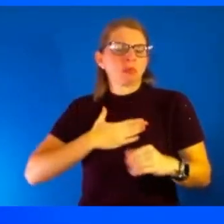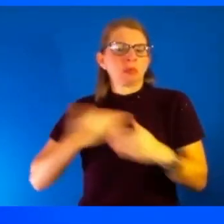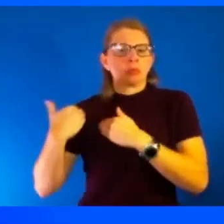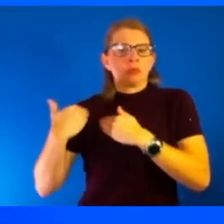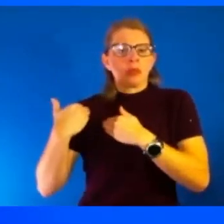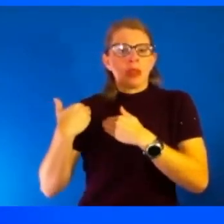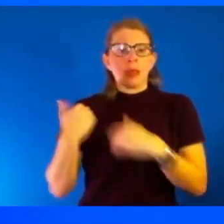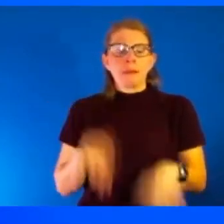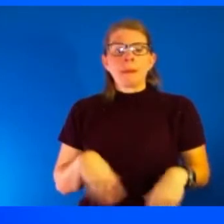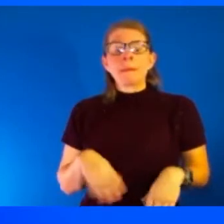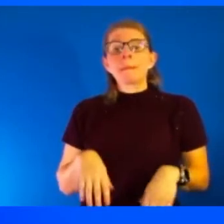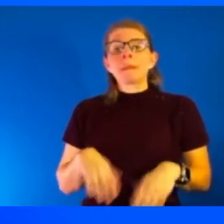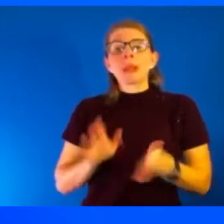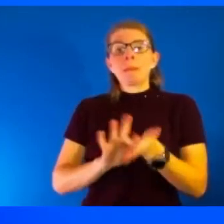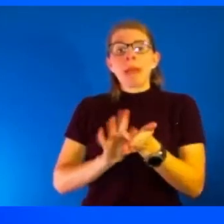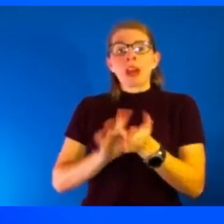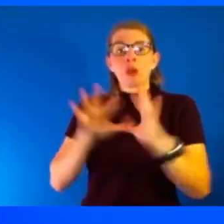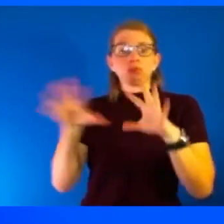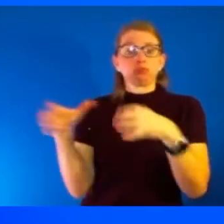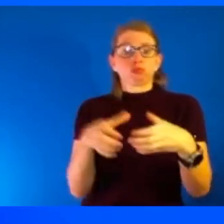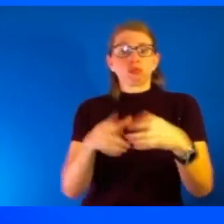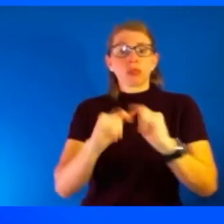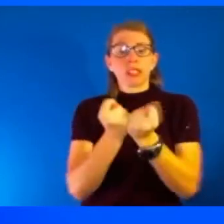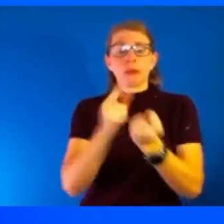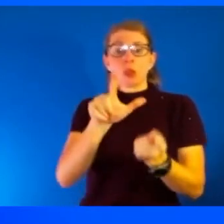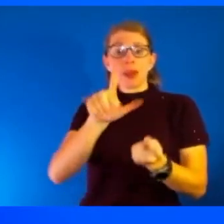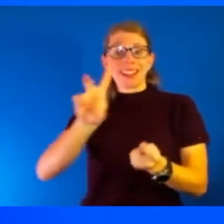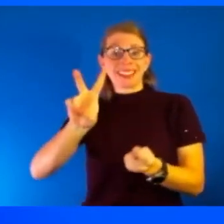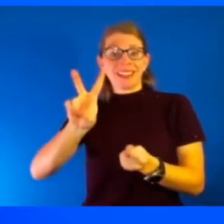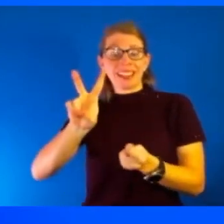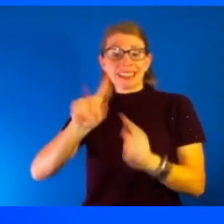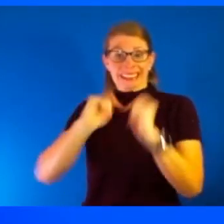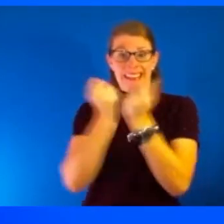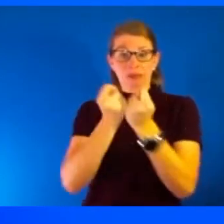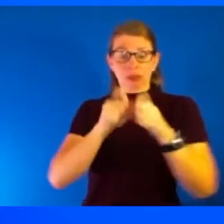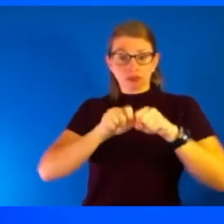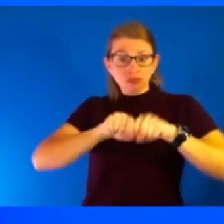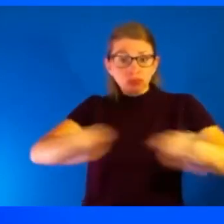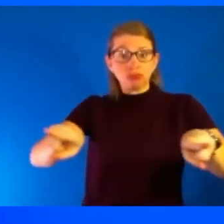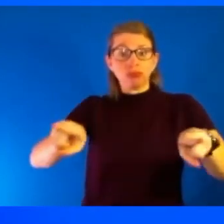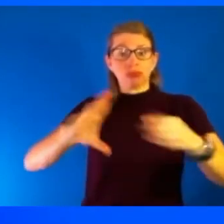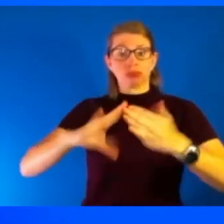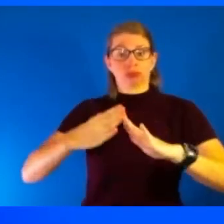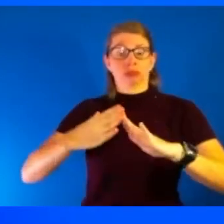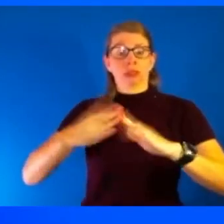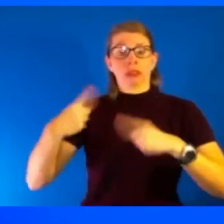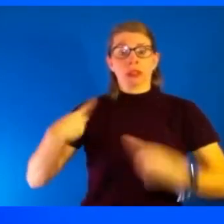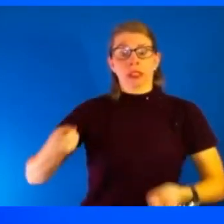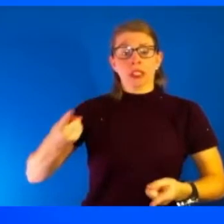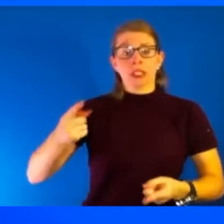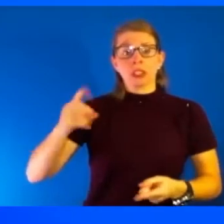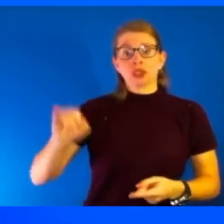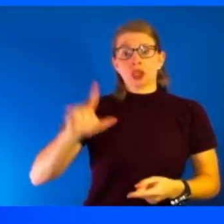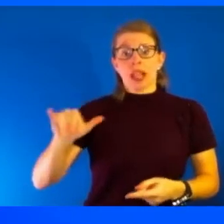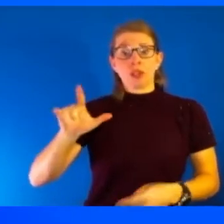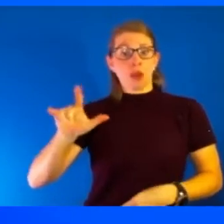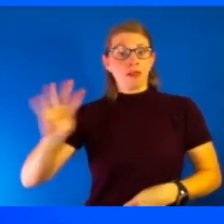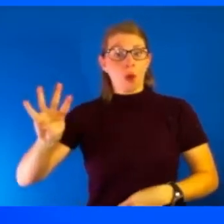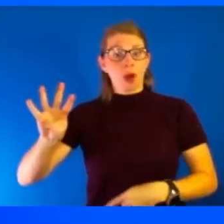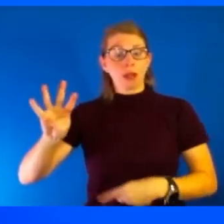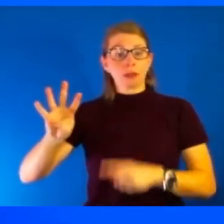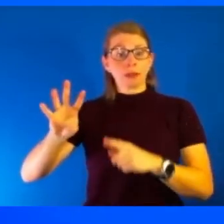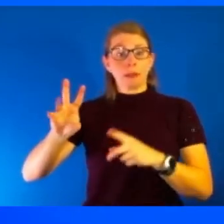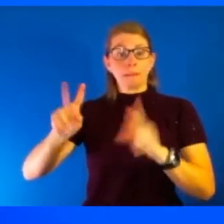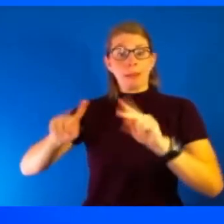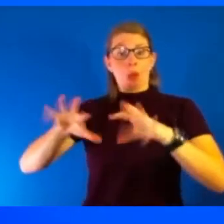we've actually sent 27 teams into communities since July, 24 person teams full of clinicians who can actually